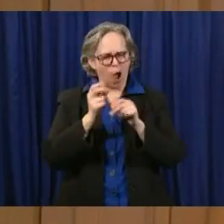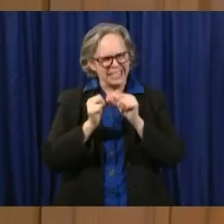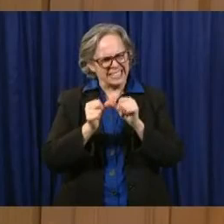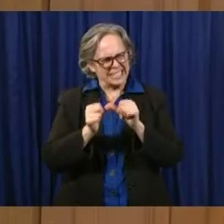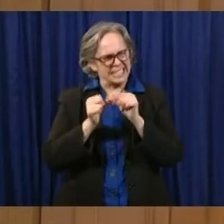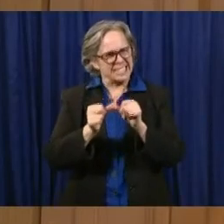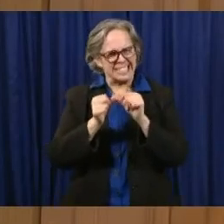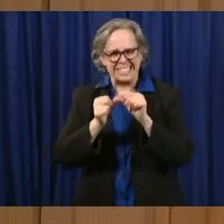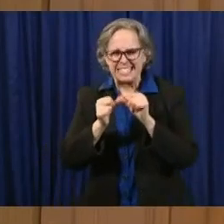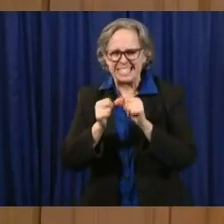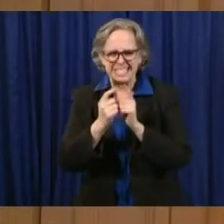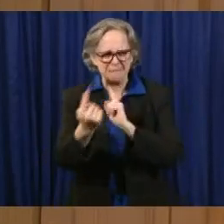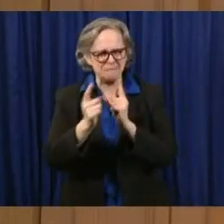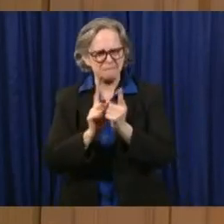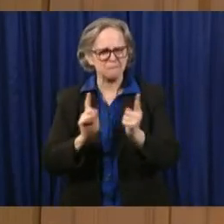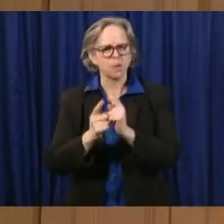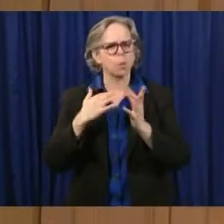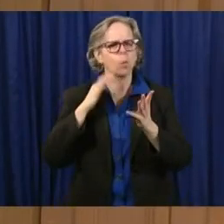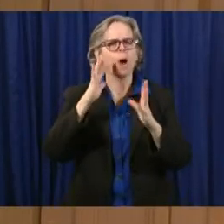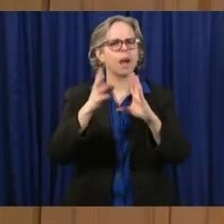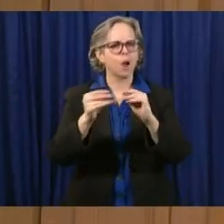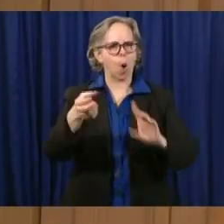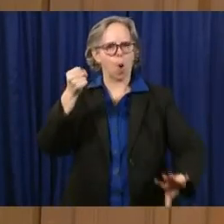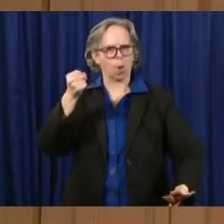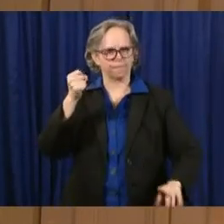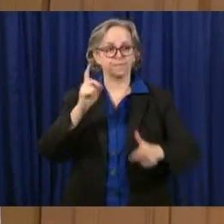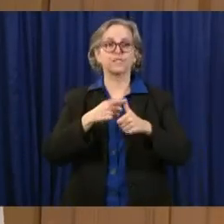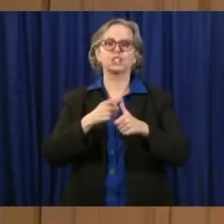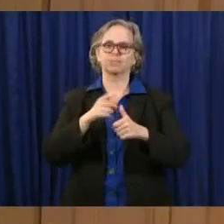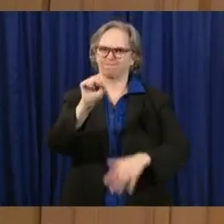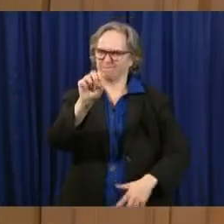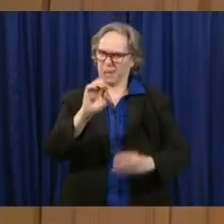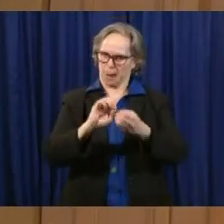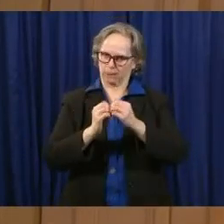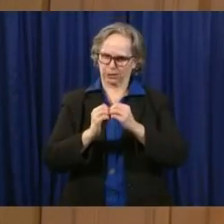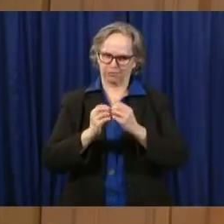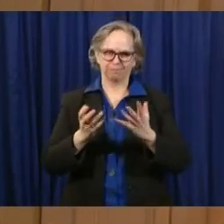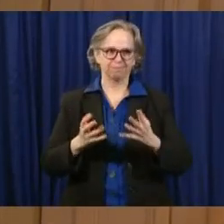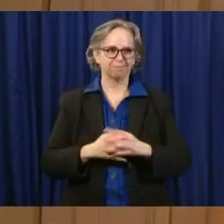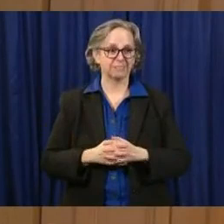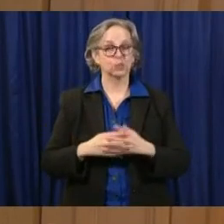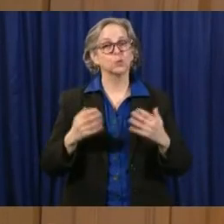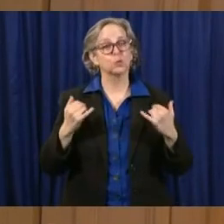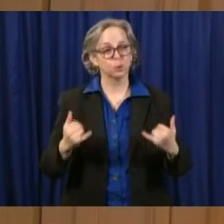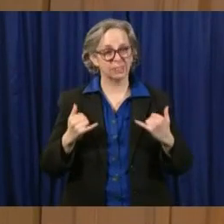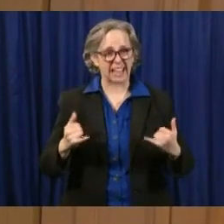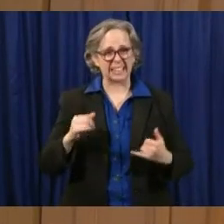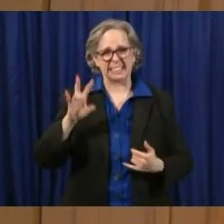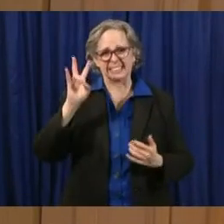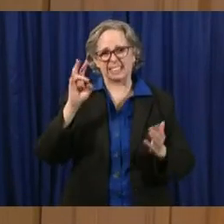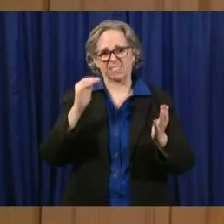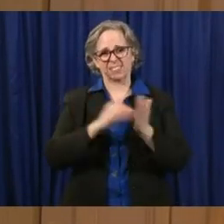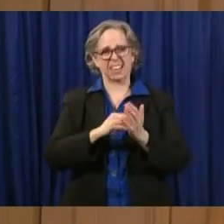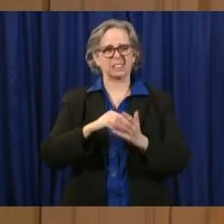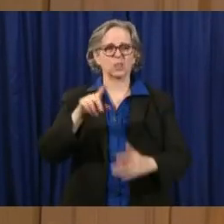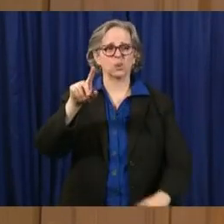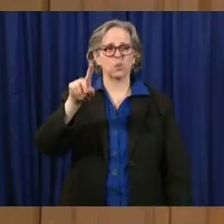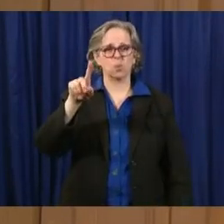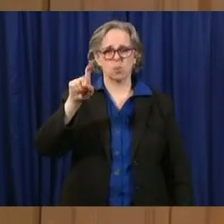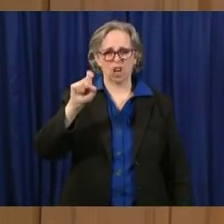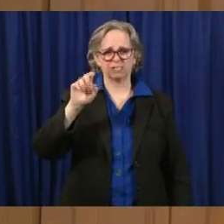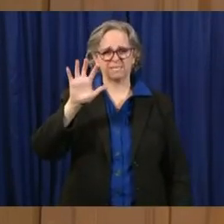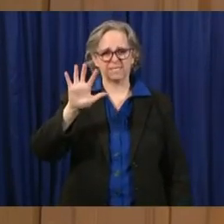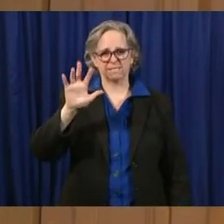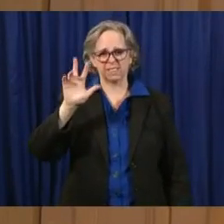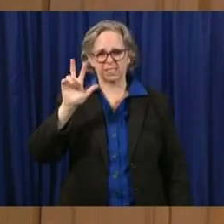But first of all, let's take a look at the numbers today. We do now have 7,280